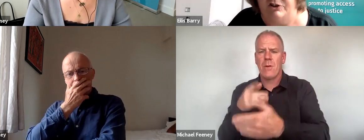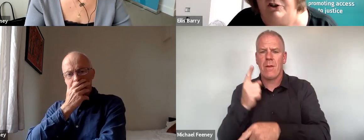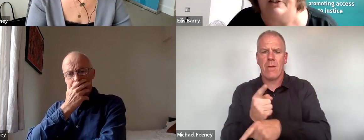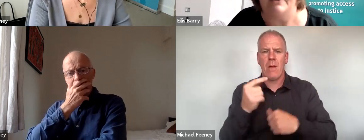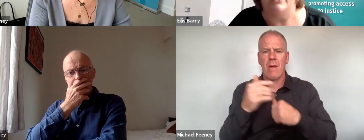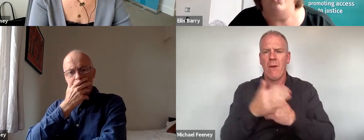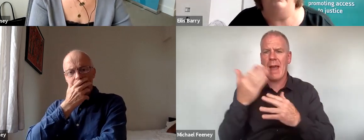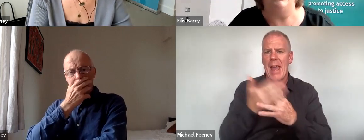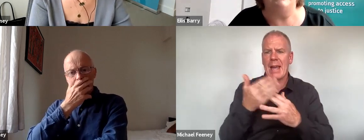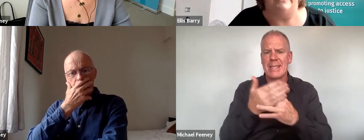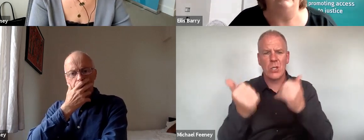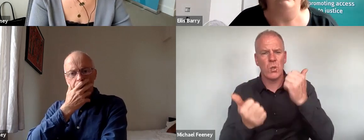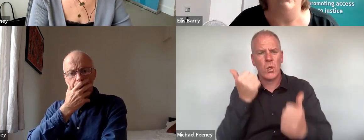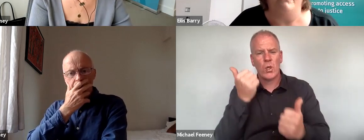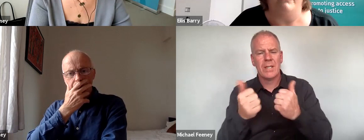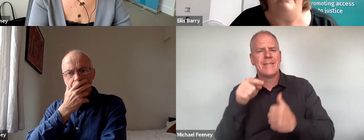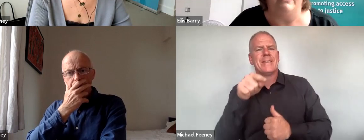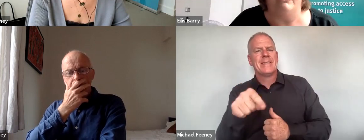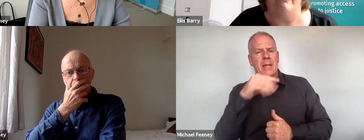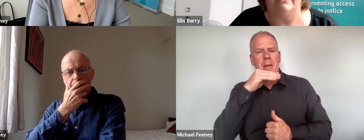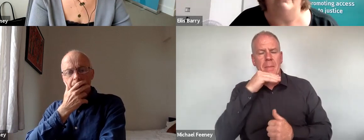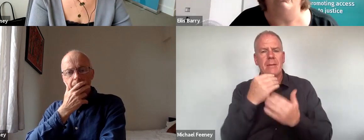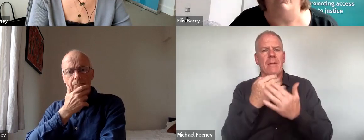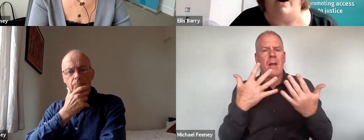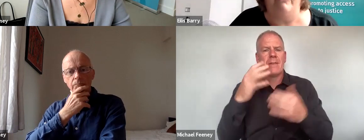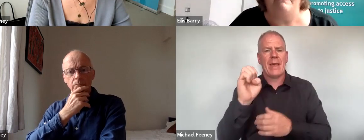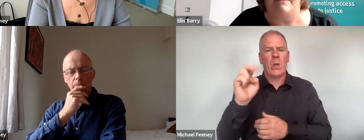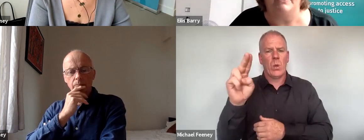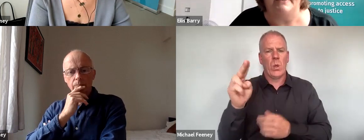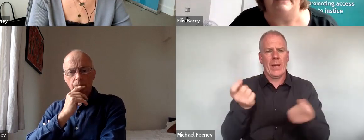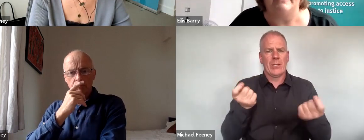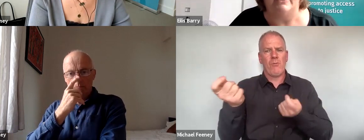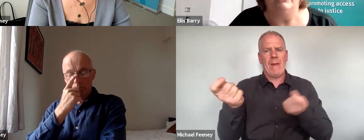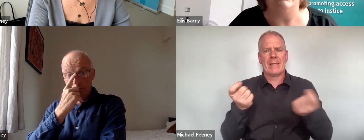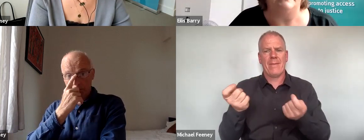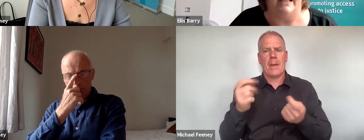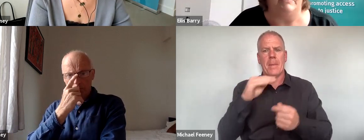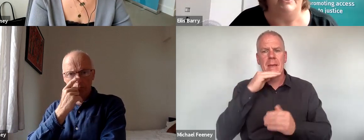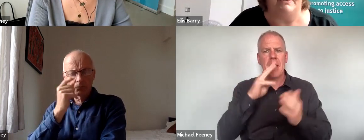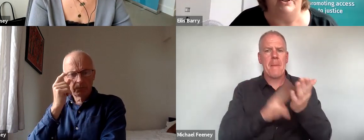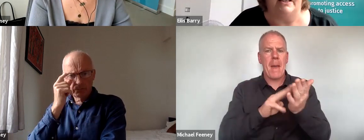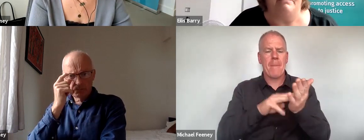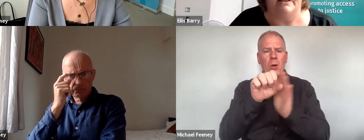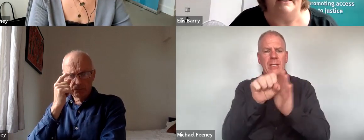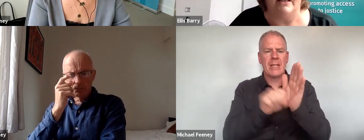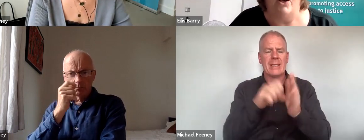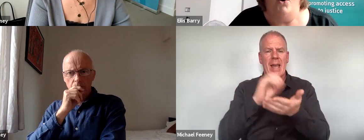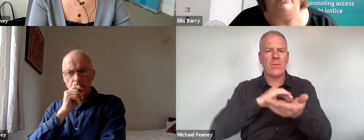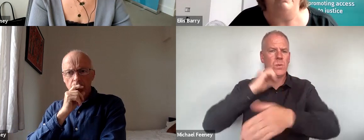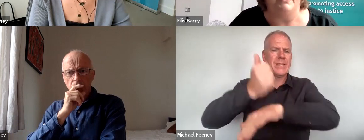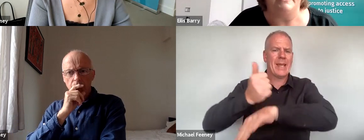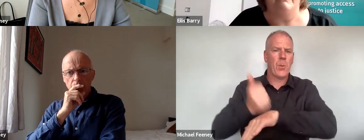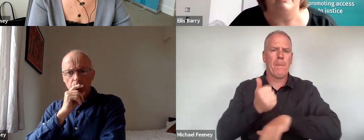justice which has led to a number of EU directors requiring member states to establish specialized bodies,